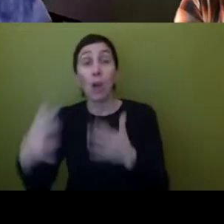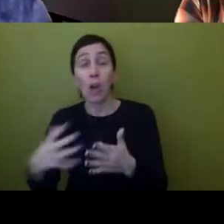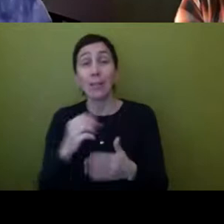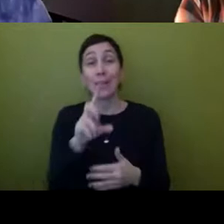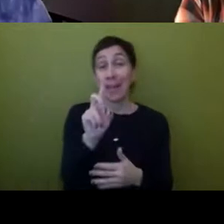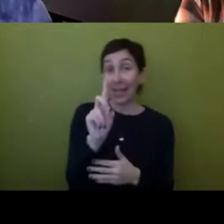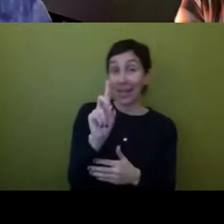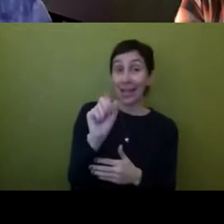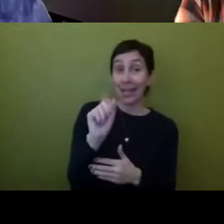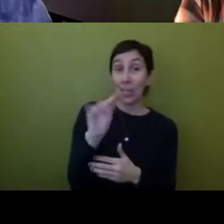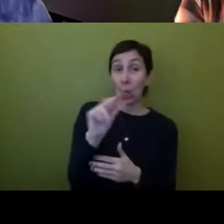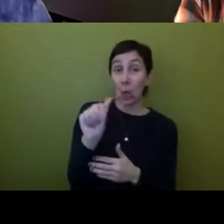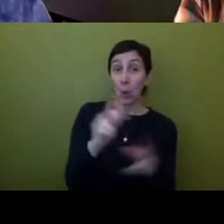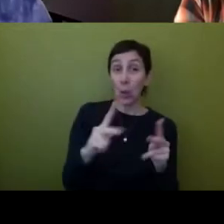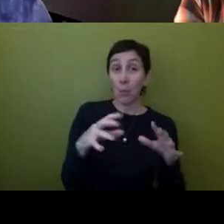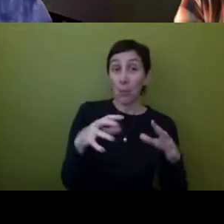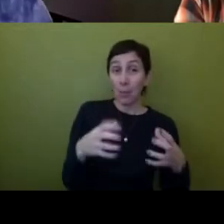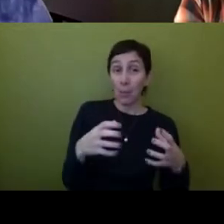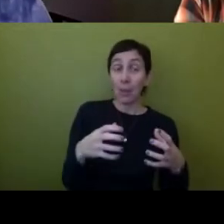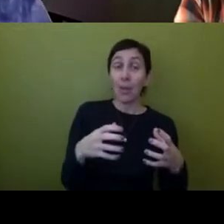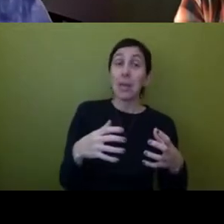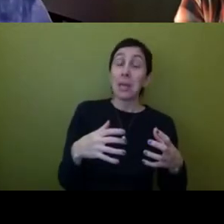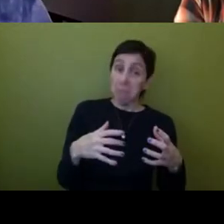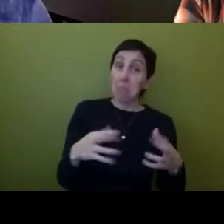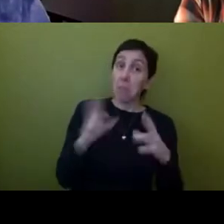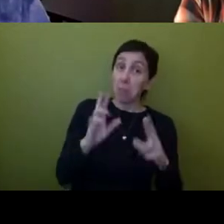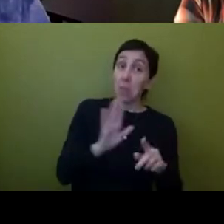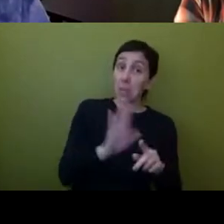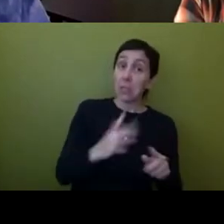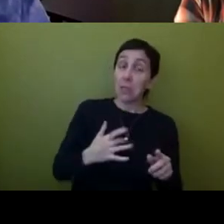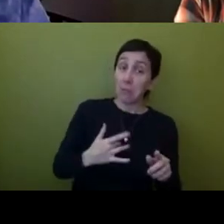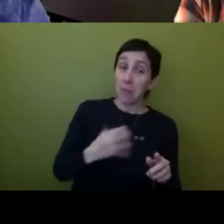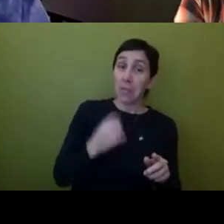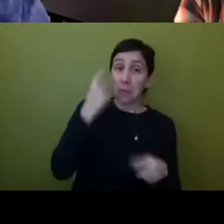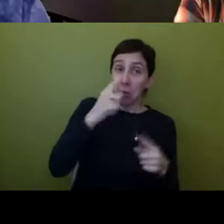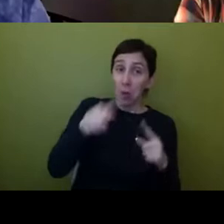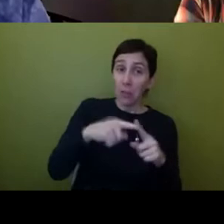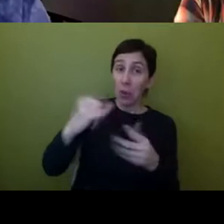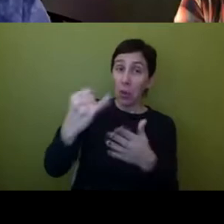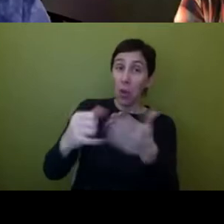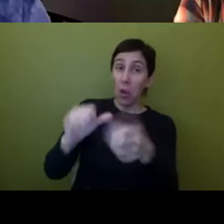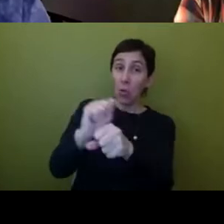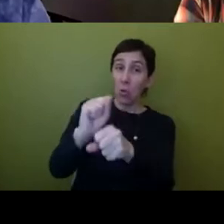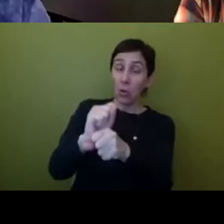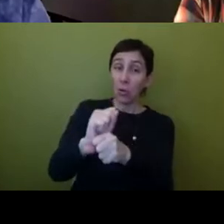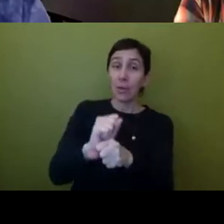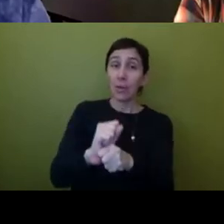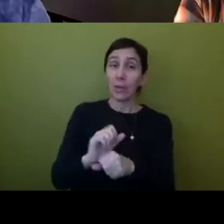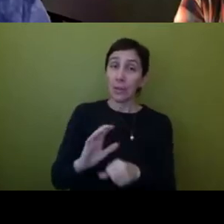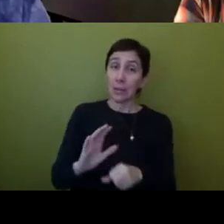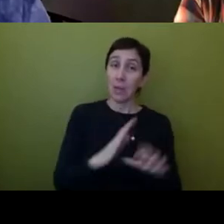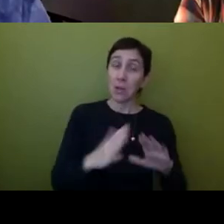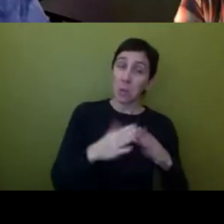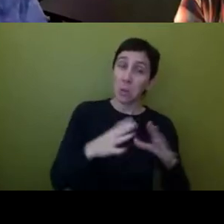certainly has at least their their feelings were respected and their thoughts of this were respected and their own community in some ways